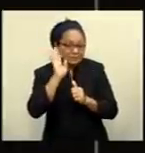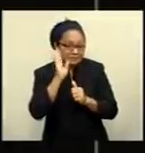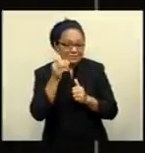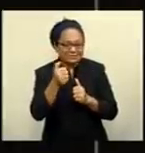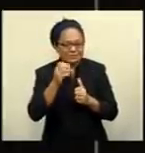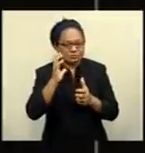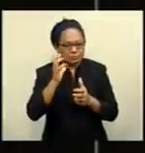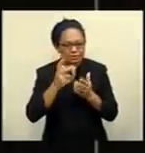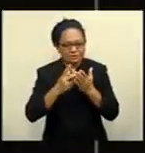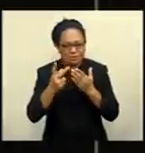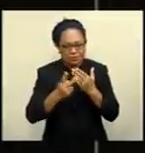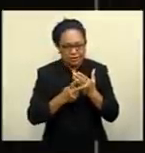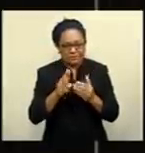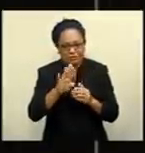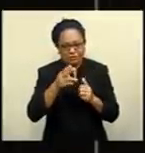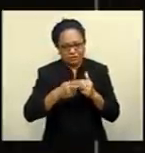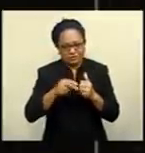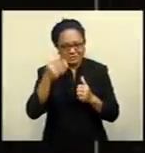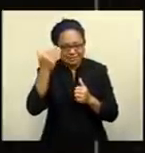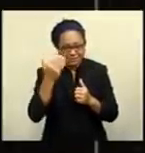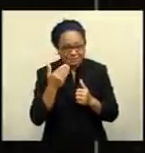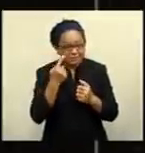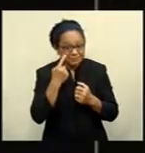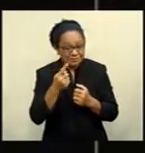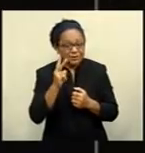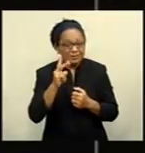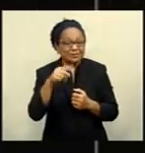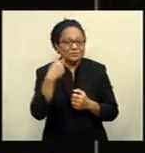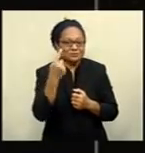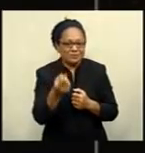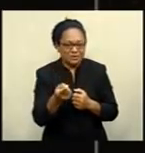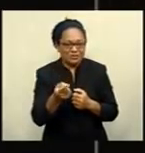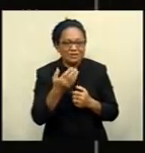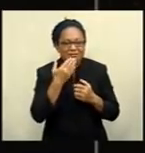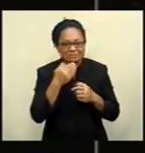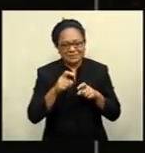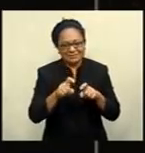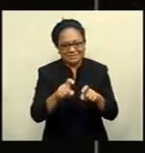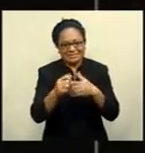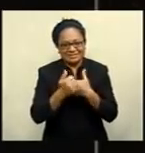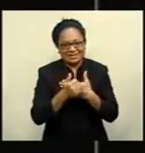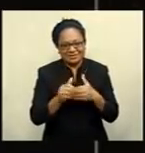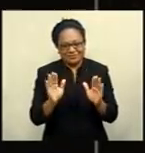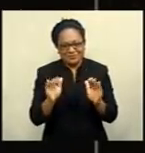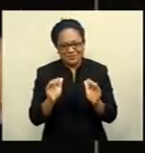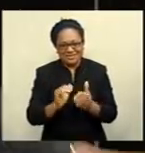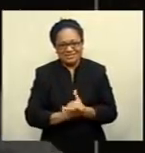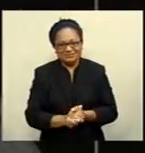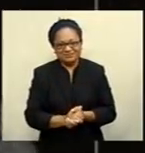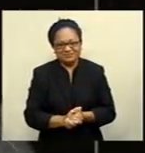live. That's your news this evening. I'll see you again tomorrow. Until then, stay safe. Mothamanda.